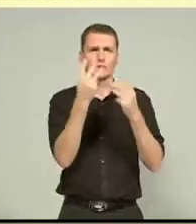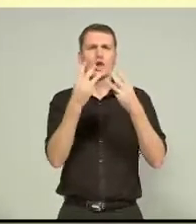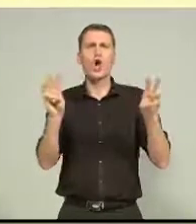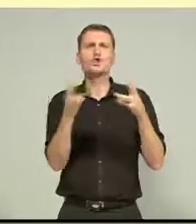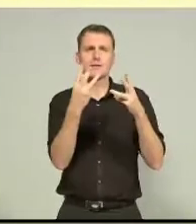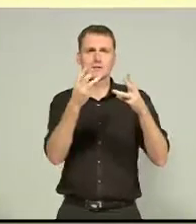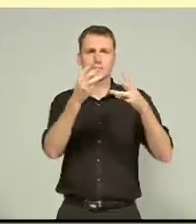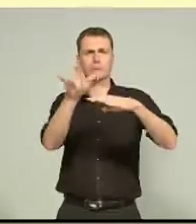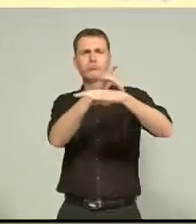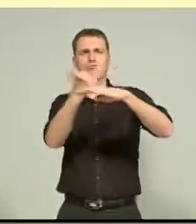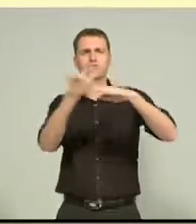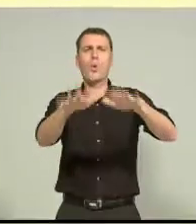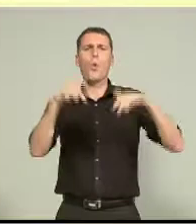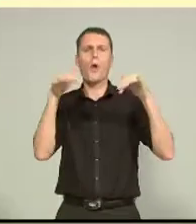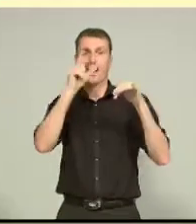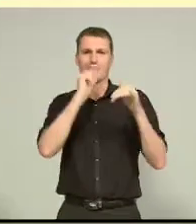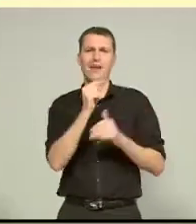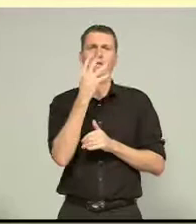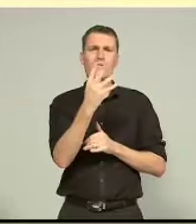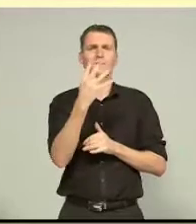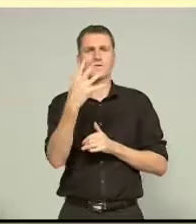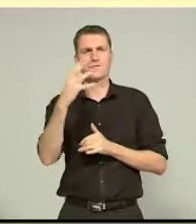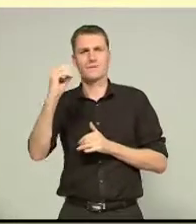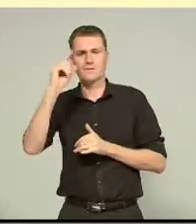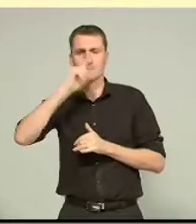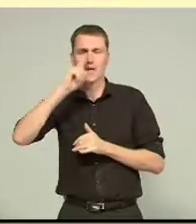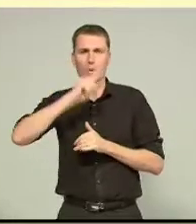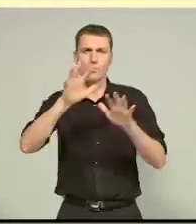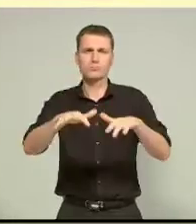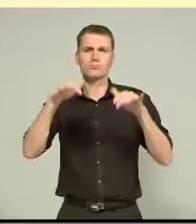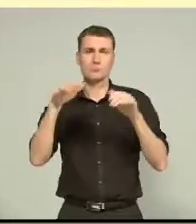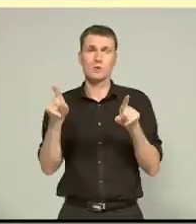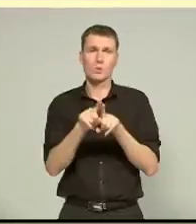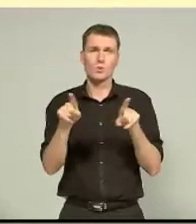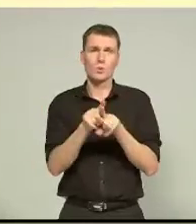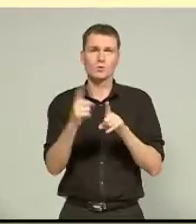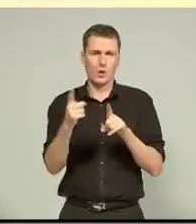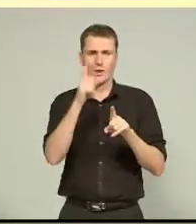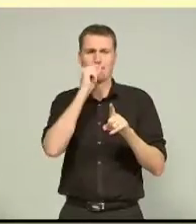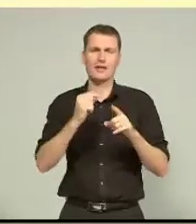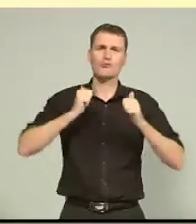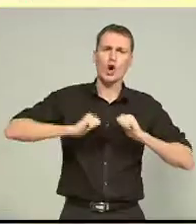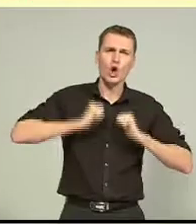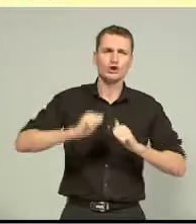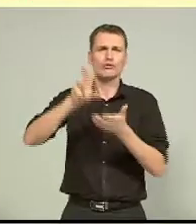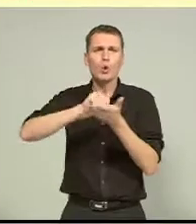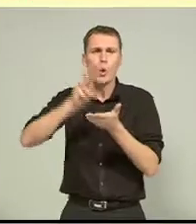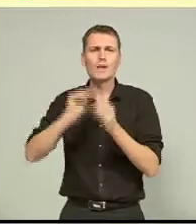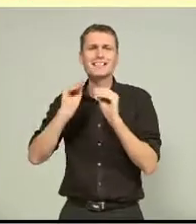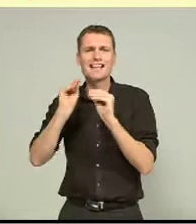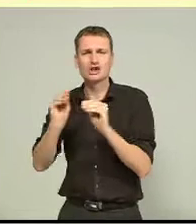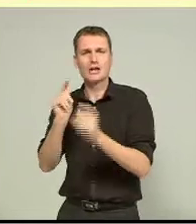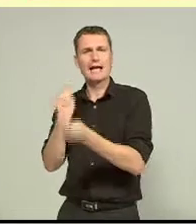350 people. along with facilities for rehearsing, recording, teaching and examining. As a